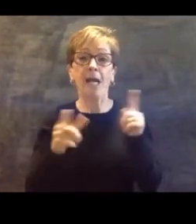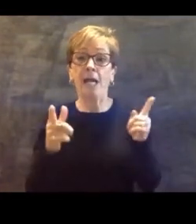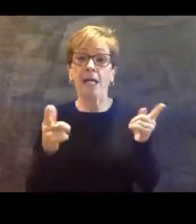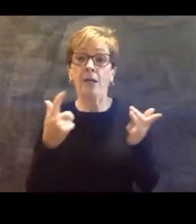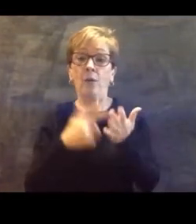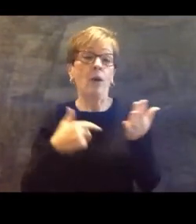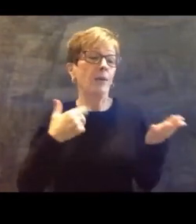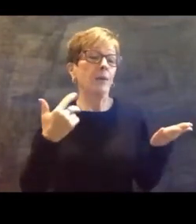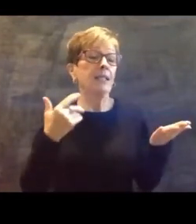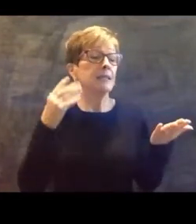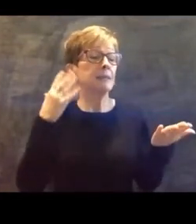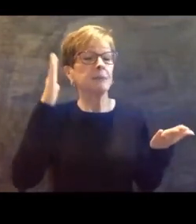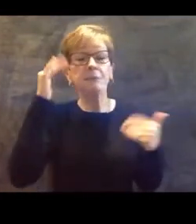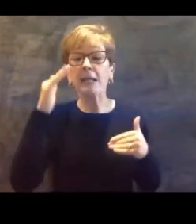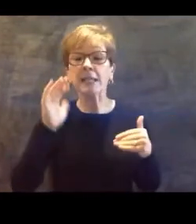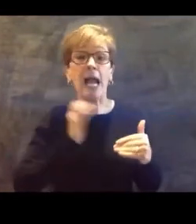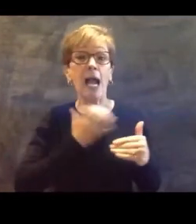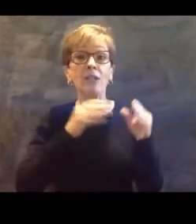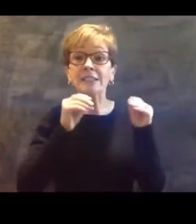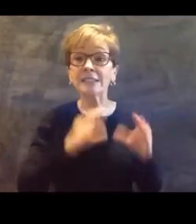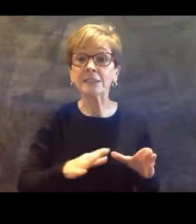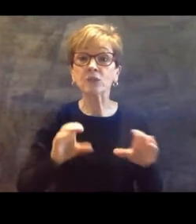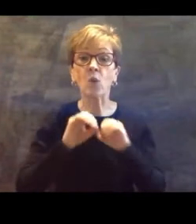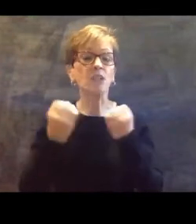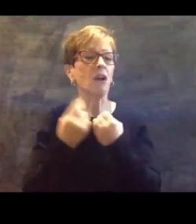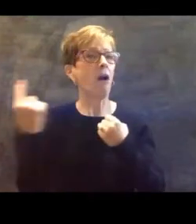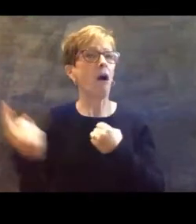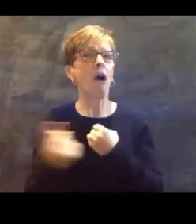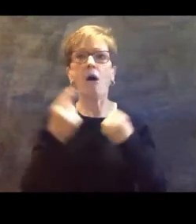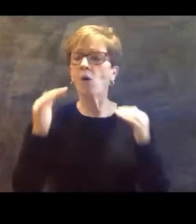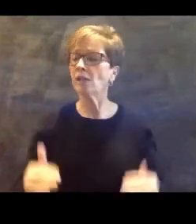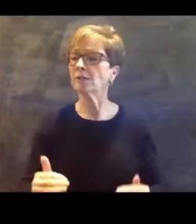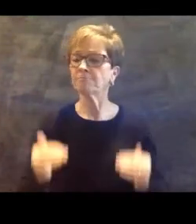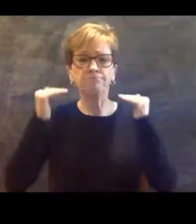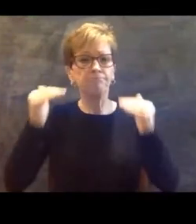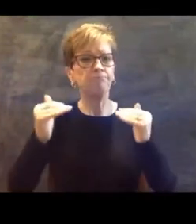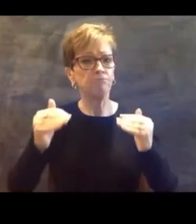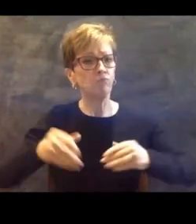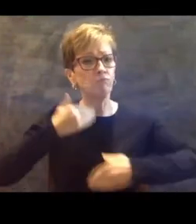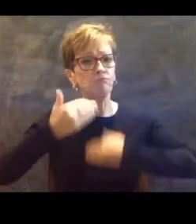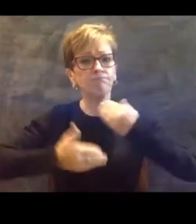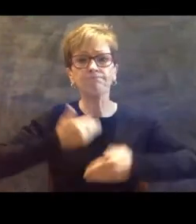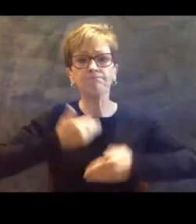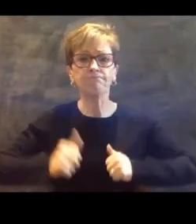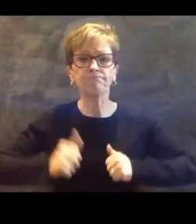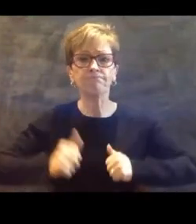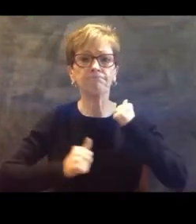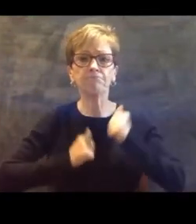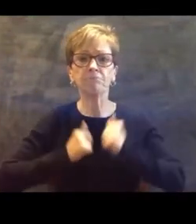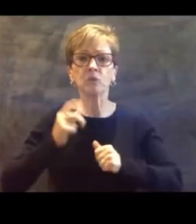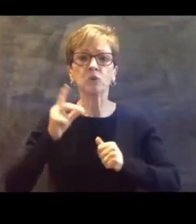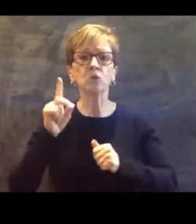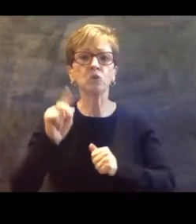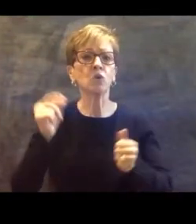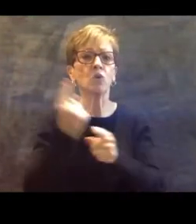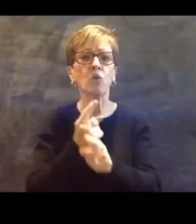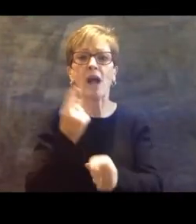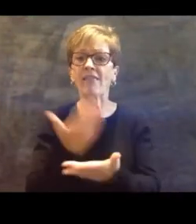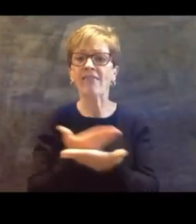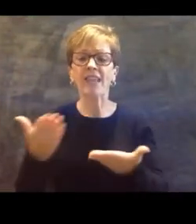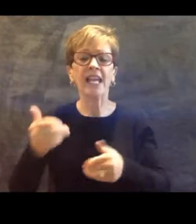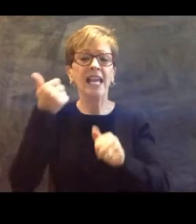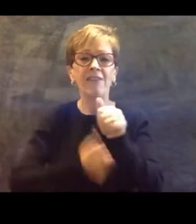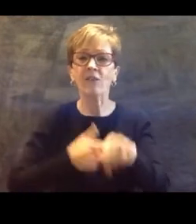teachers and their organizations step up every single time to do the right thing, and today is no exception. You are